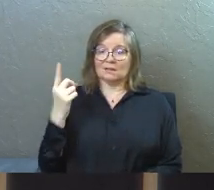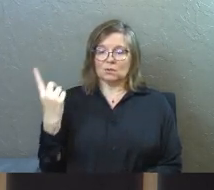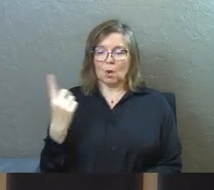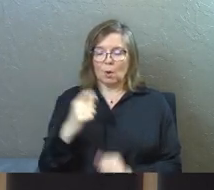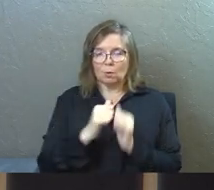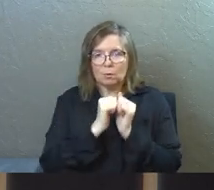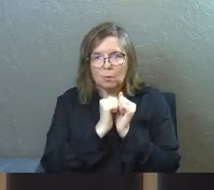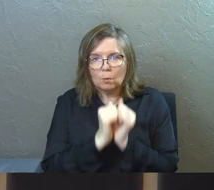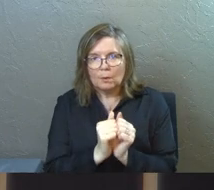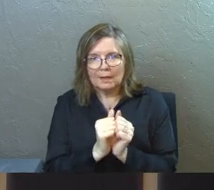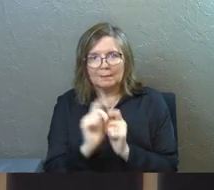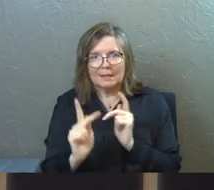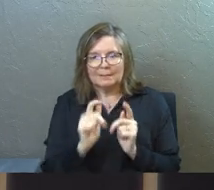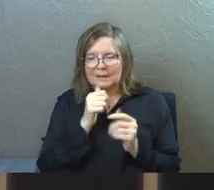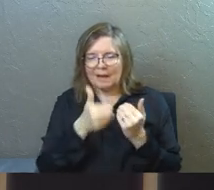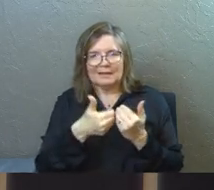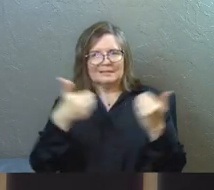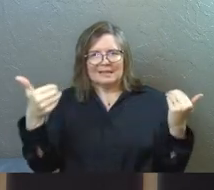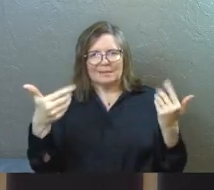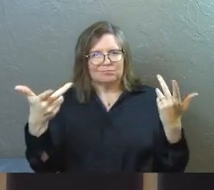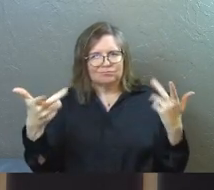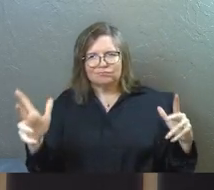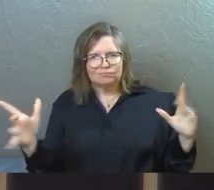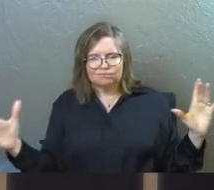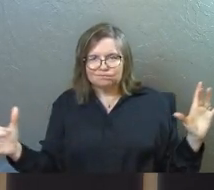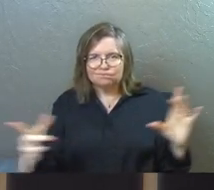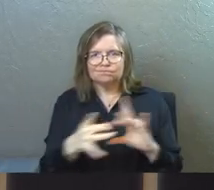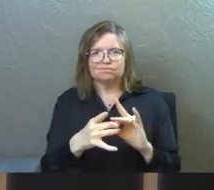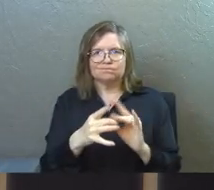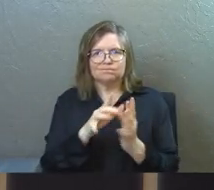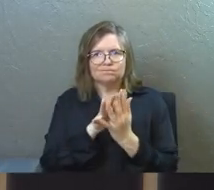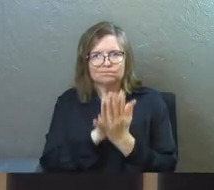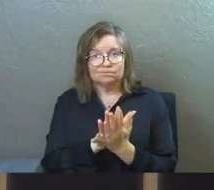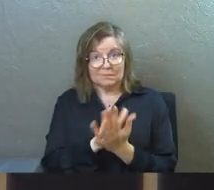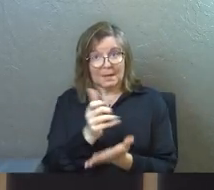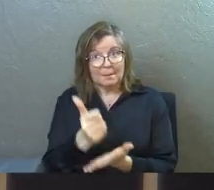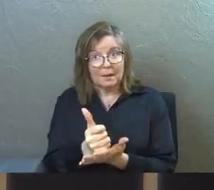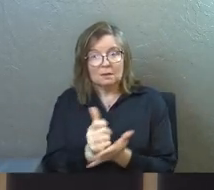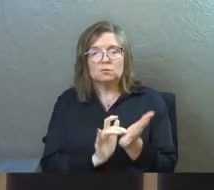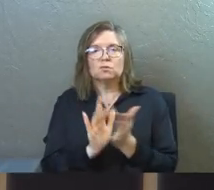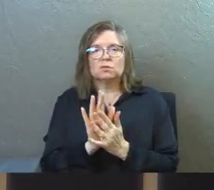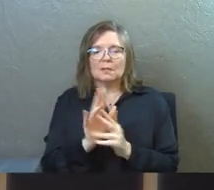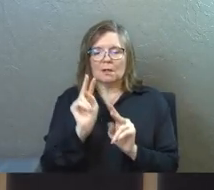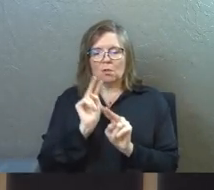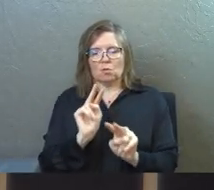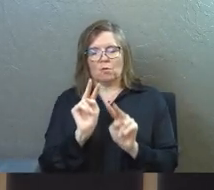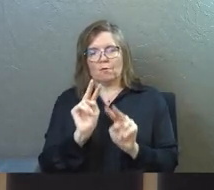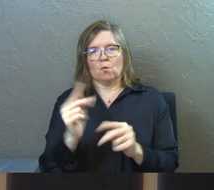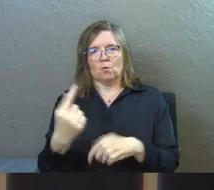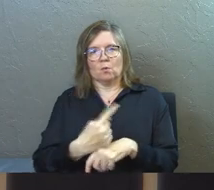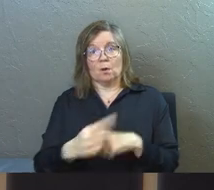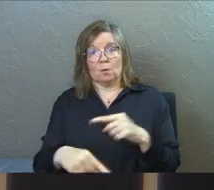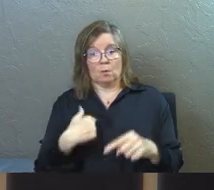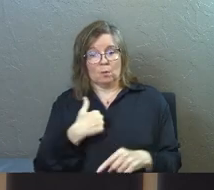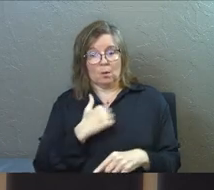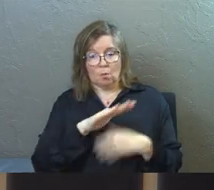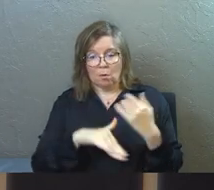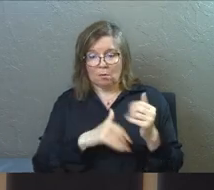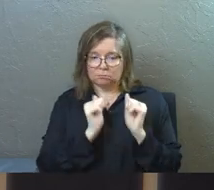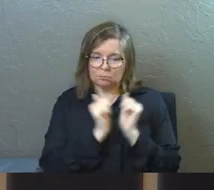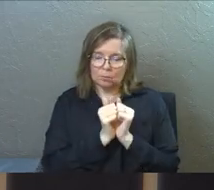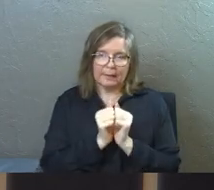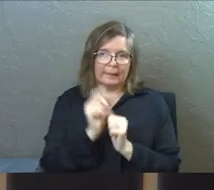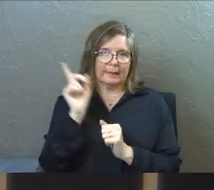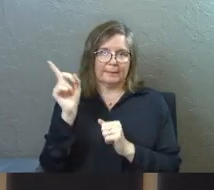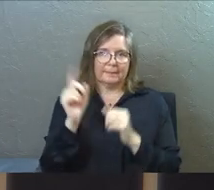with his people and not be separated from you. Amen? And so Jesus looks forward to the day when we will all be